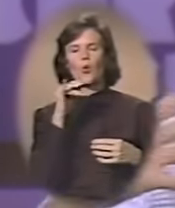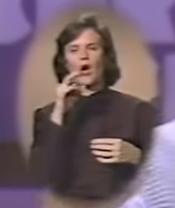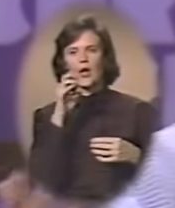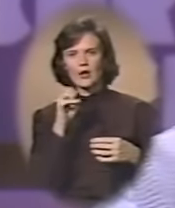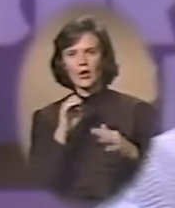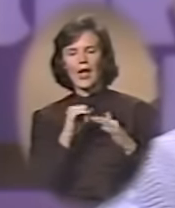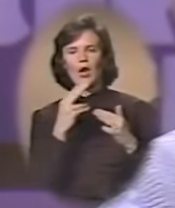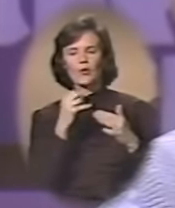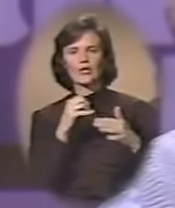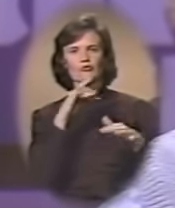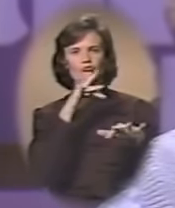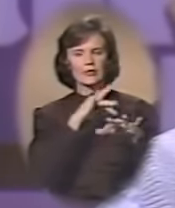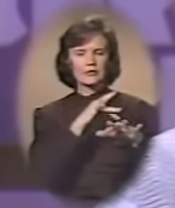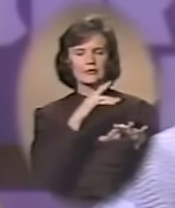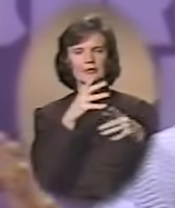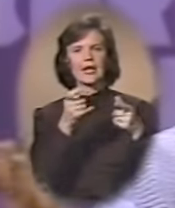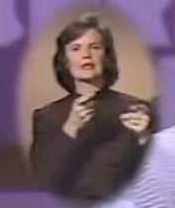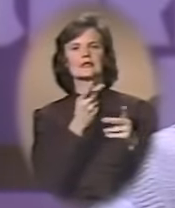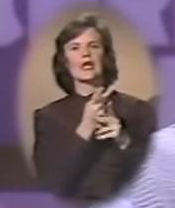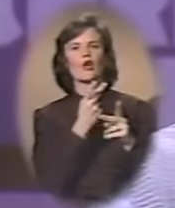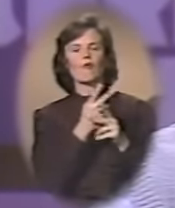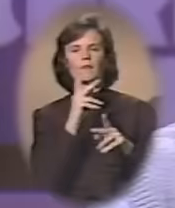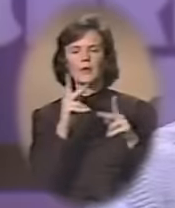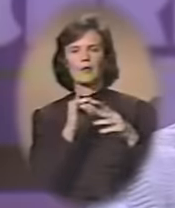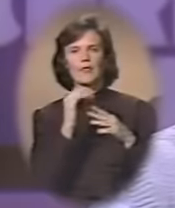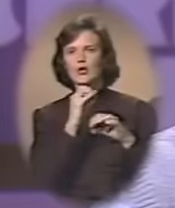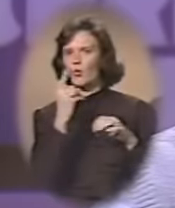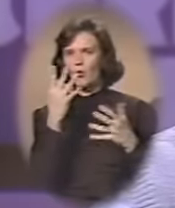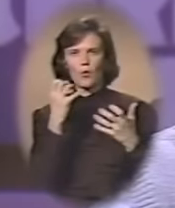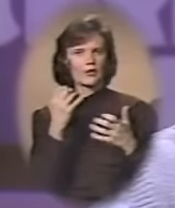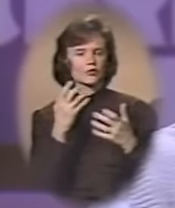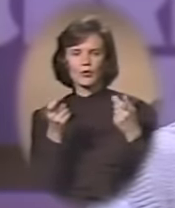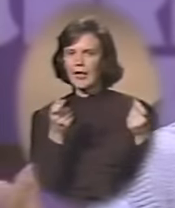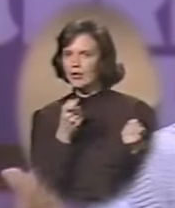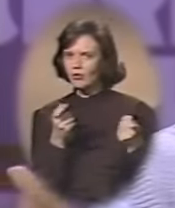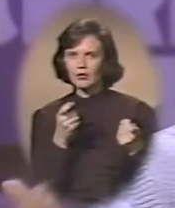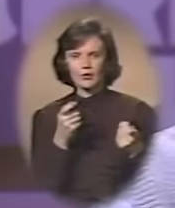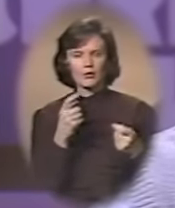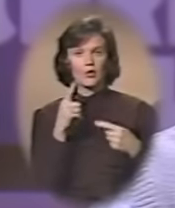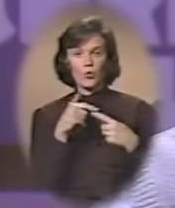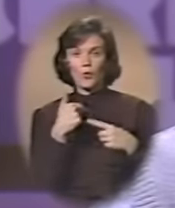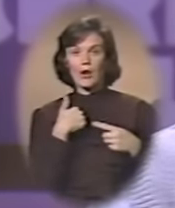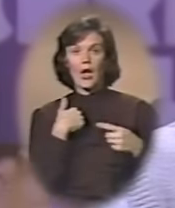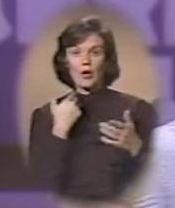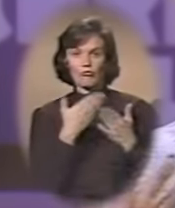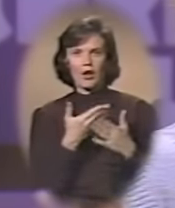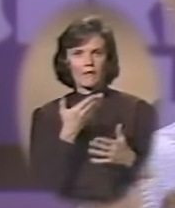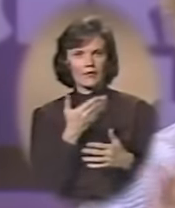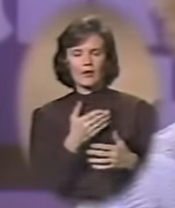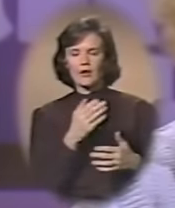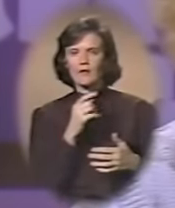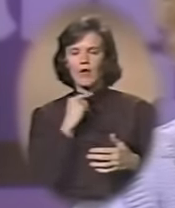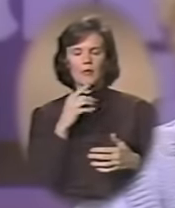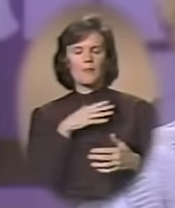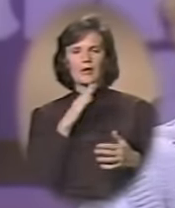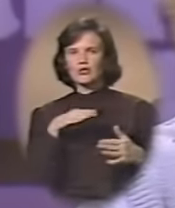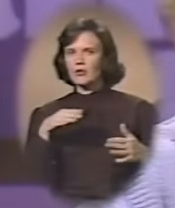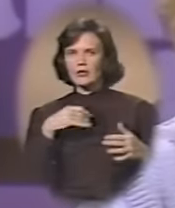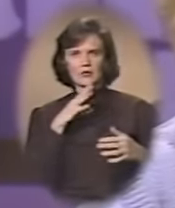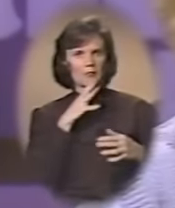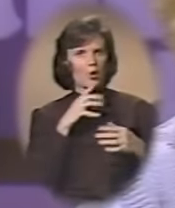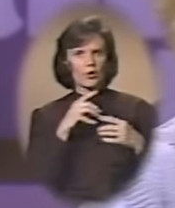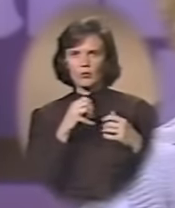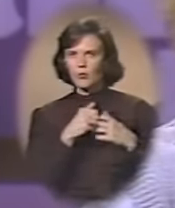how he reaches in and takes care of people that no one wants to handle. Because when I got there, Father, my children had not